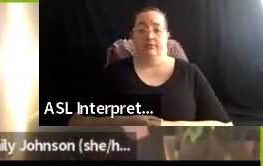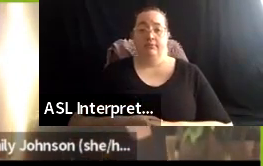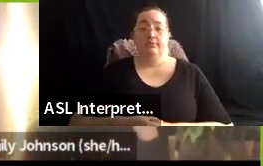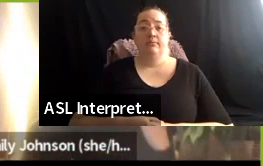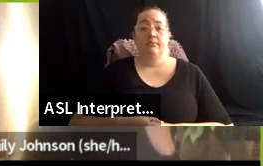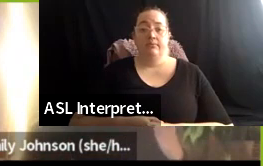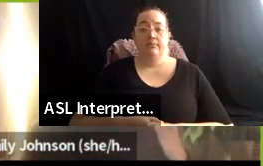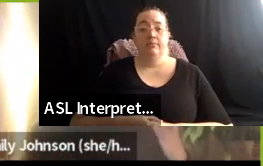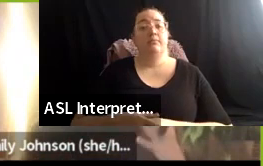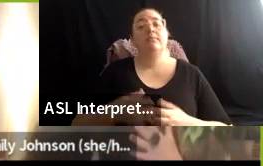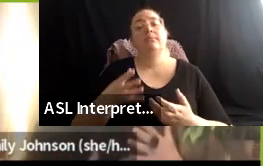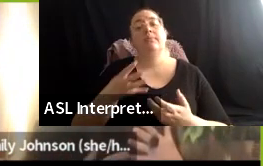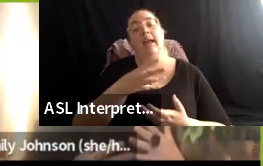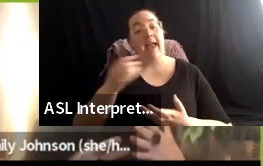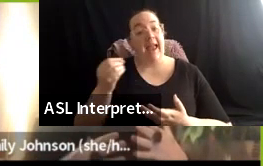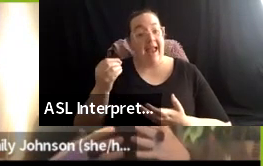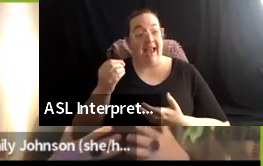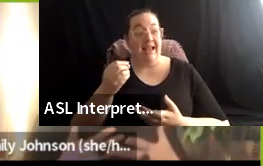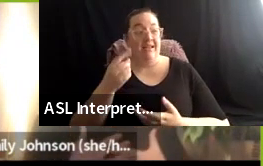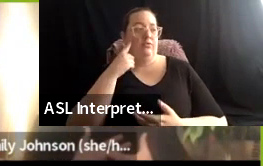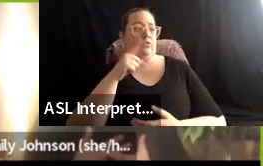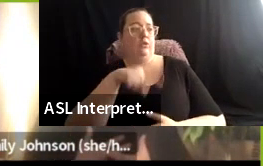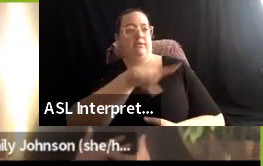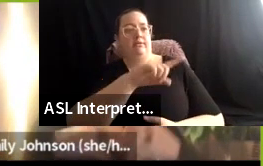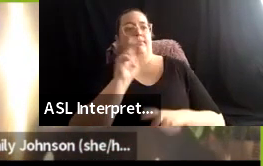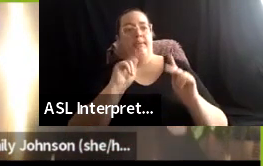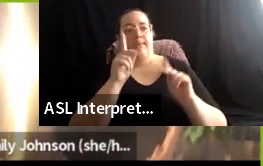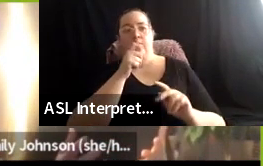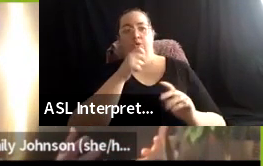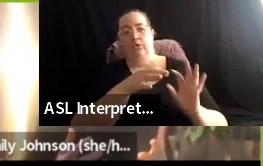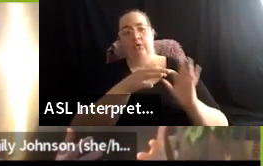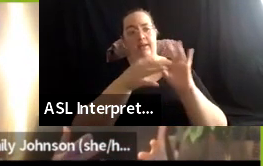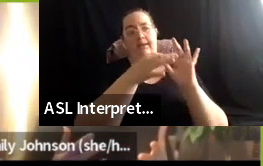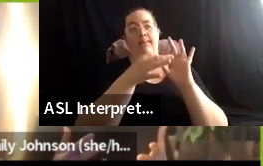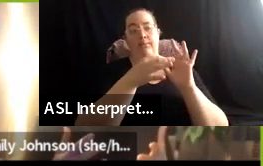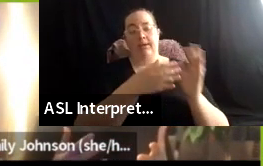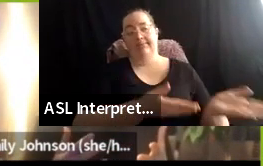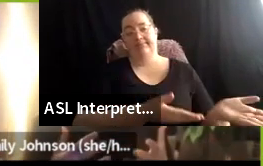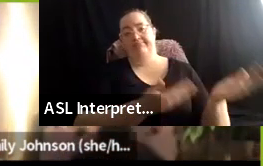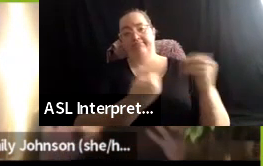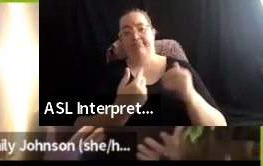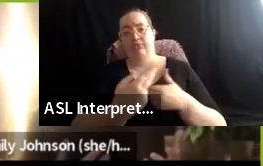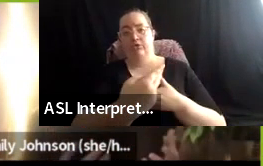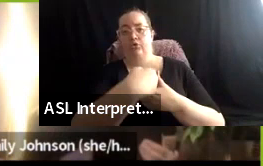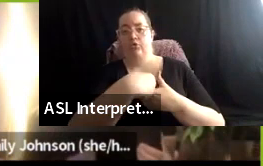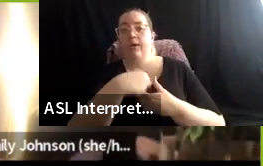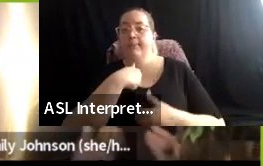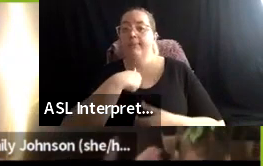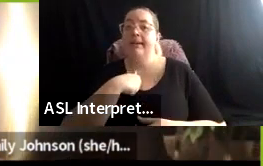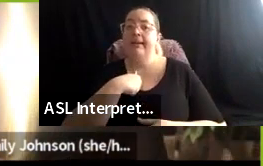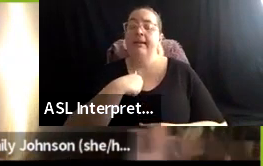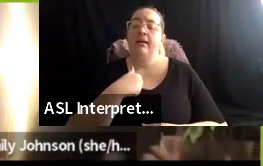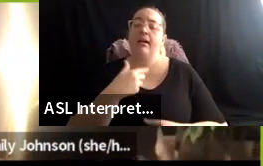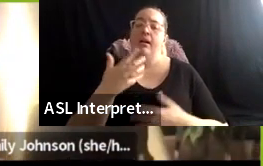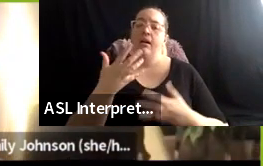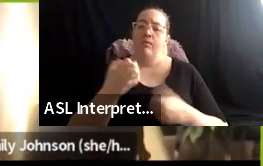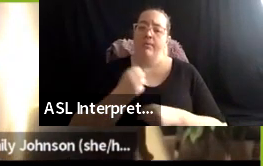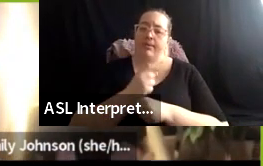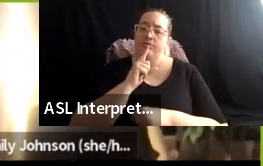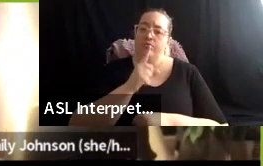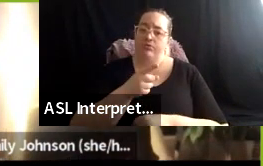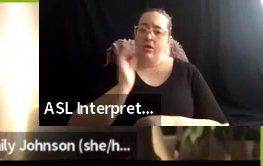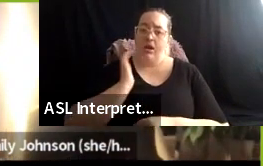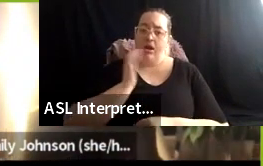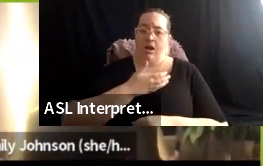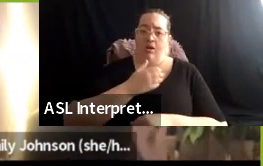along with me, so I'm thinking about how our work is held, but also how the people whose bodies hold